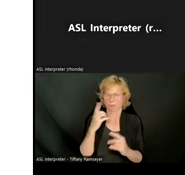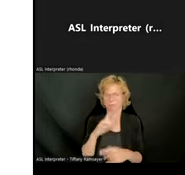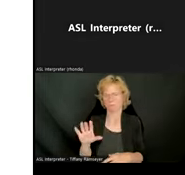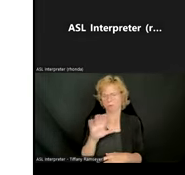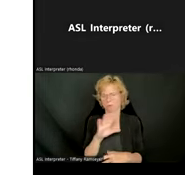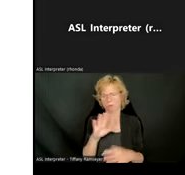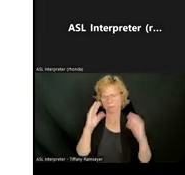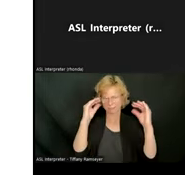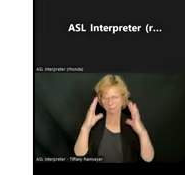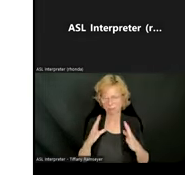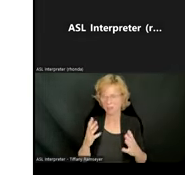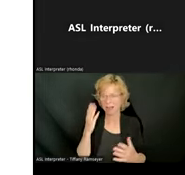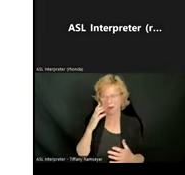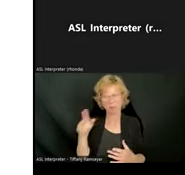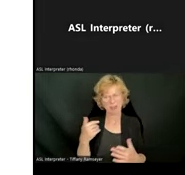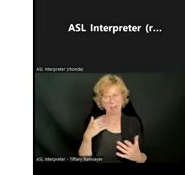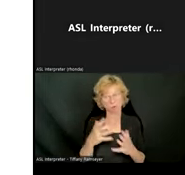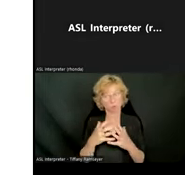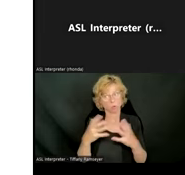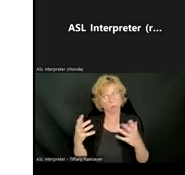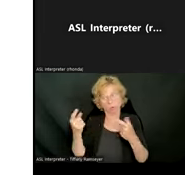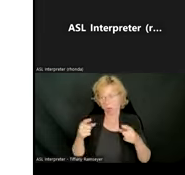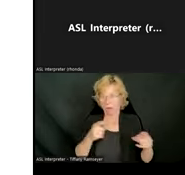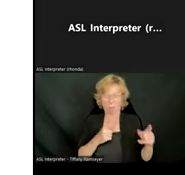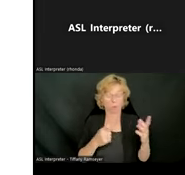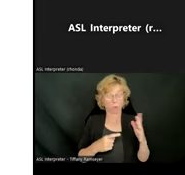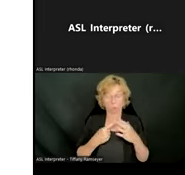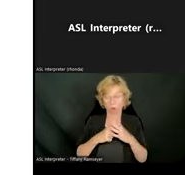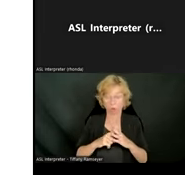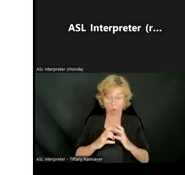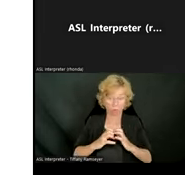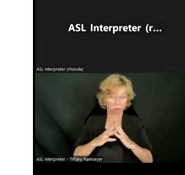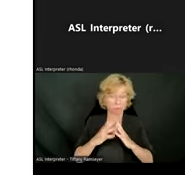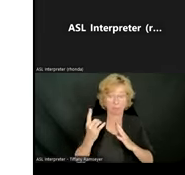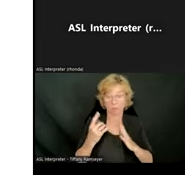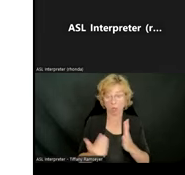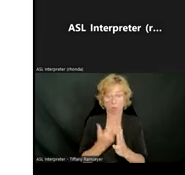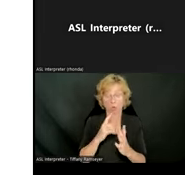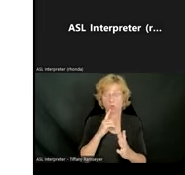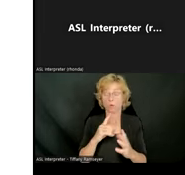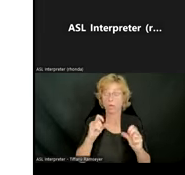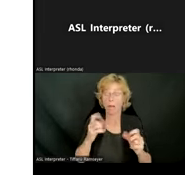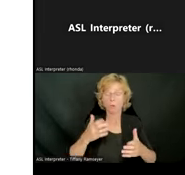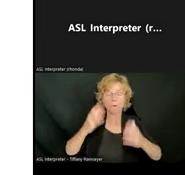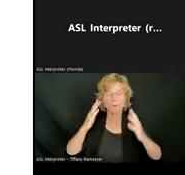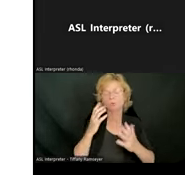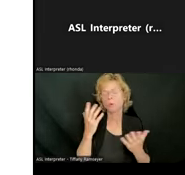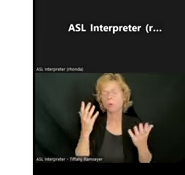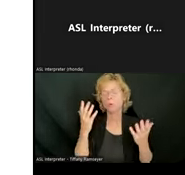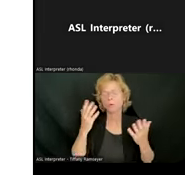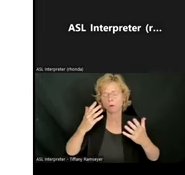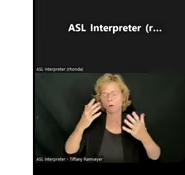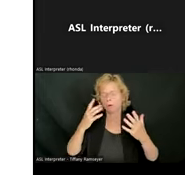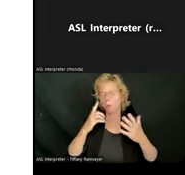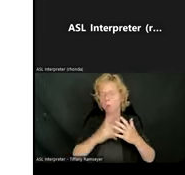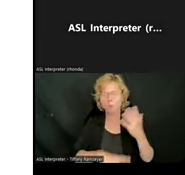on and starting something new can be really overwhelming. So what information would you share about getting started with Bookshare? It's a lot easier than you